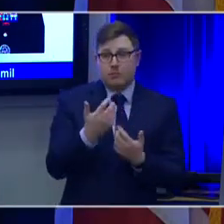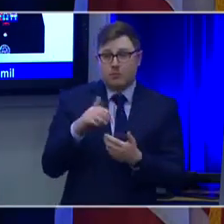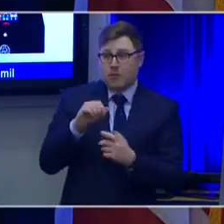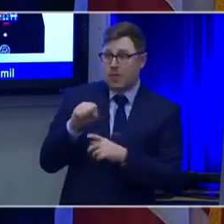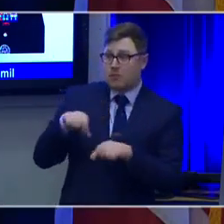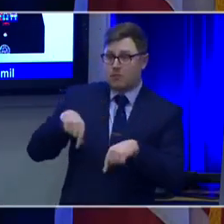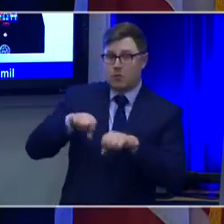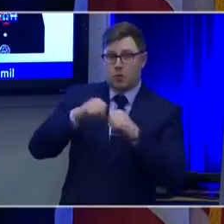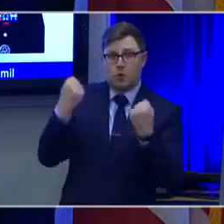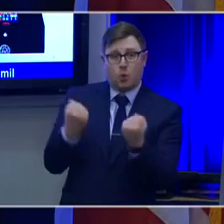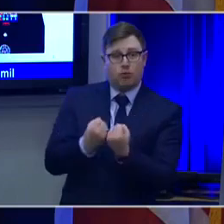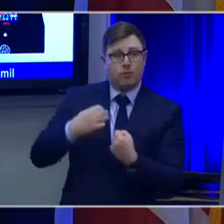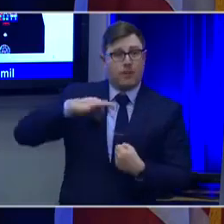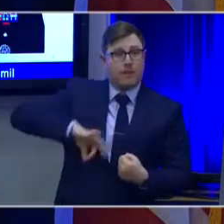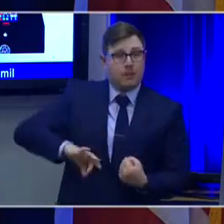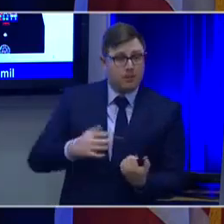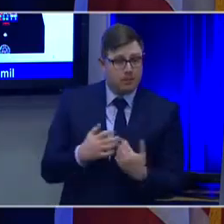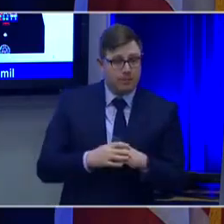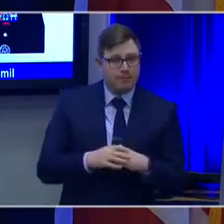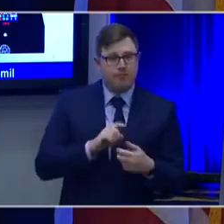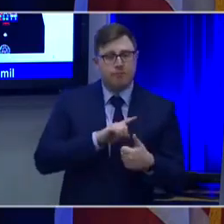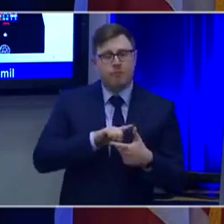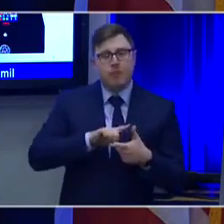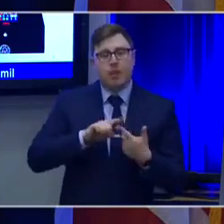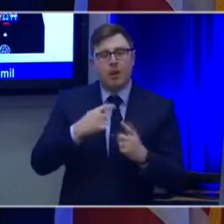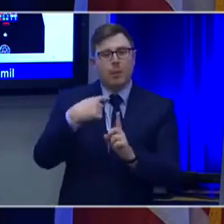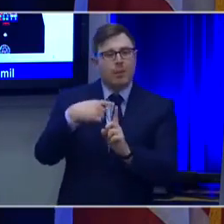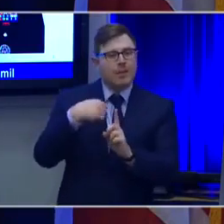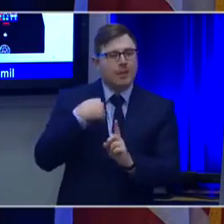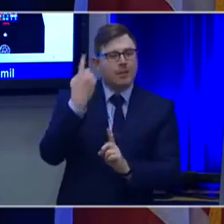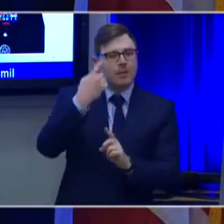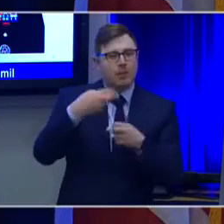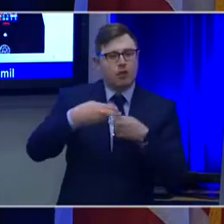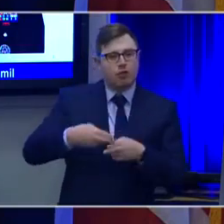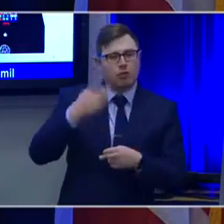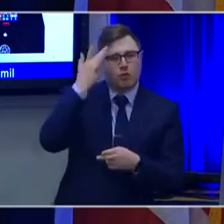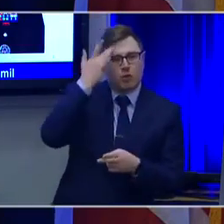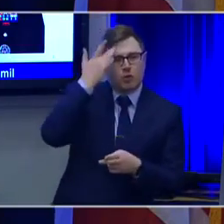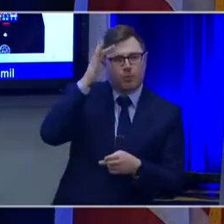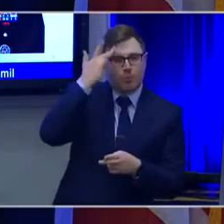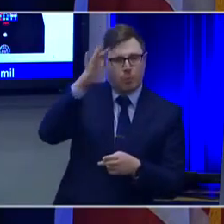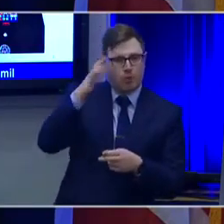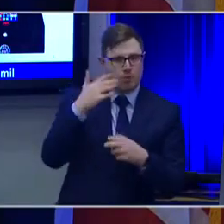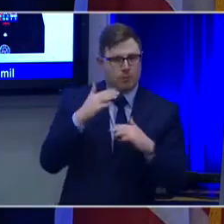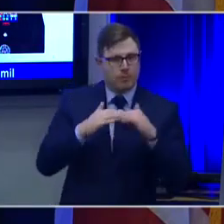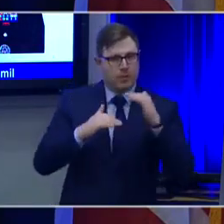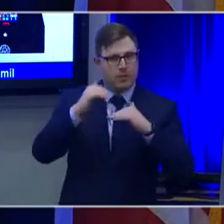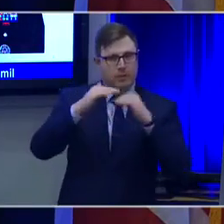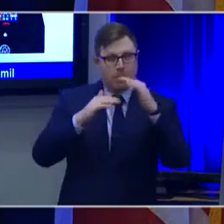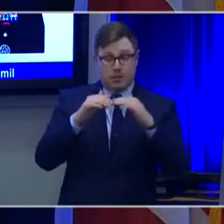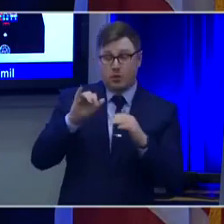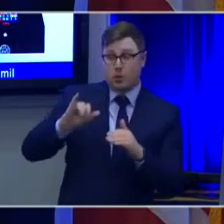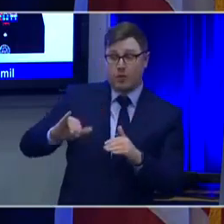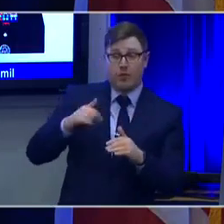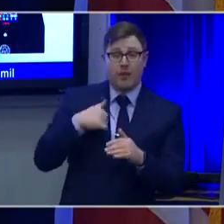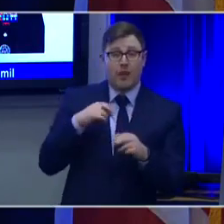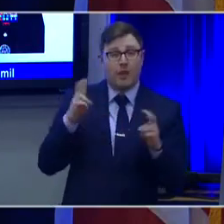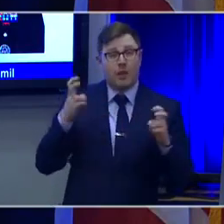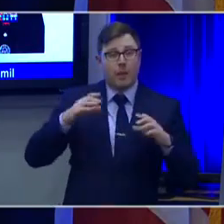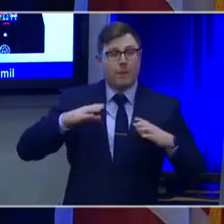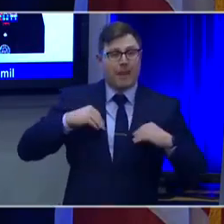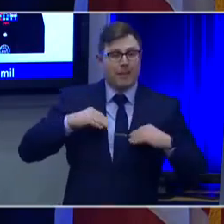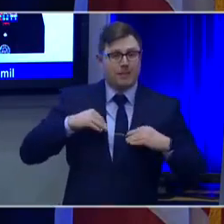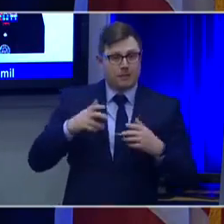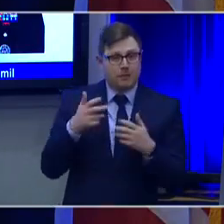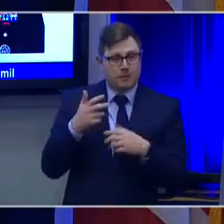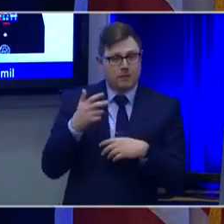We're also doing something with smart buildings. So we're incorporating passive technology into our smart buildings,